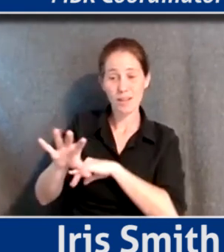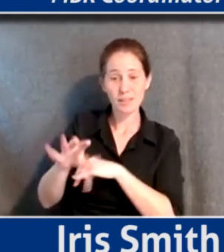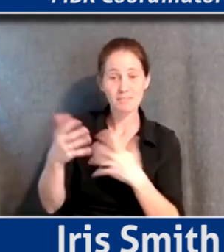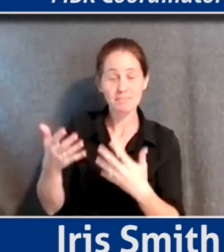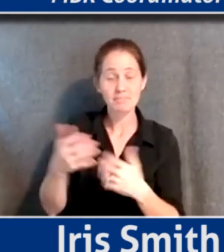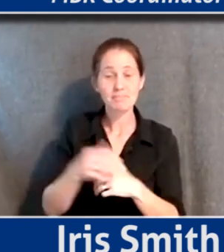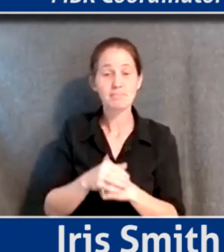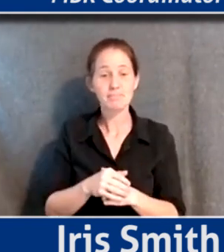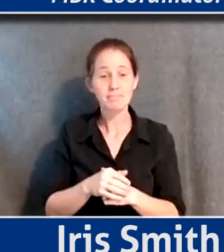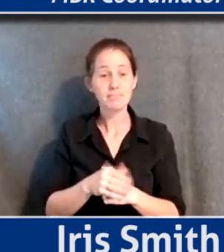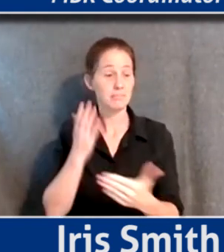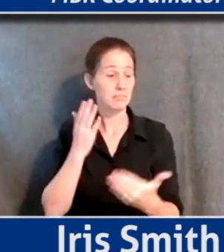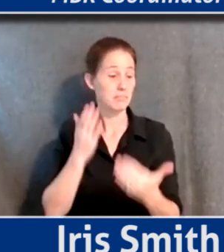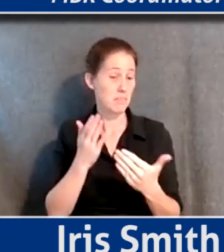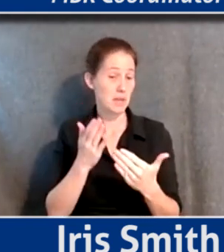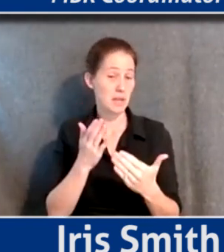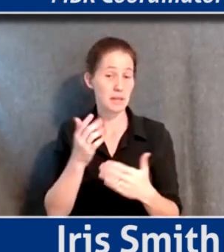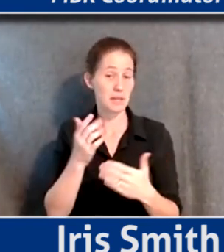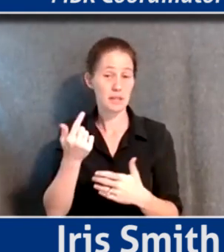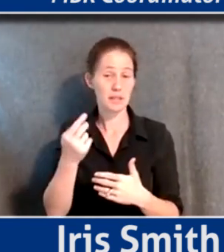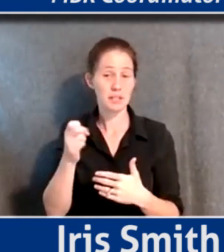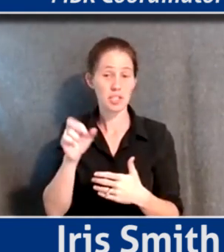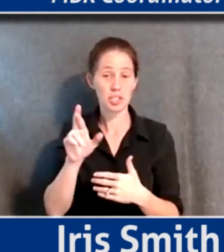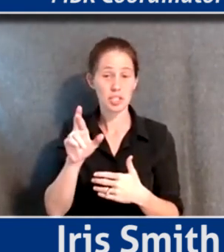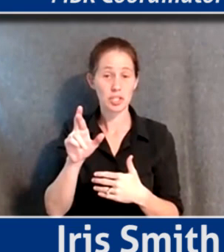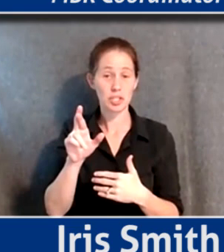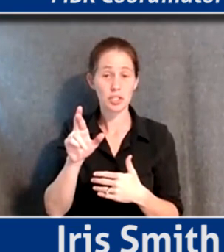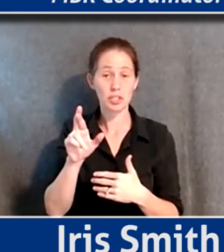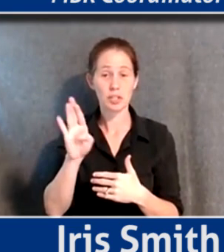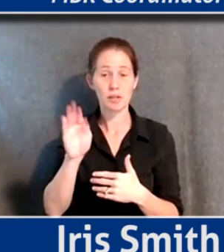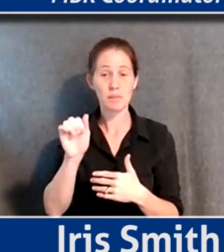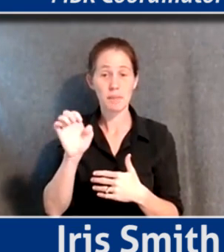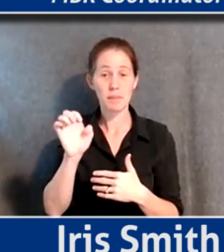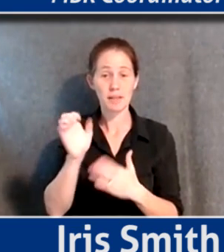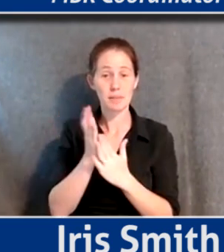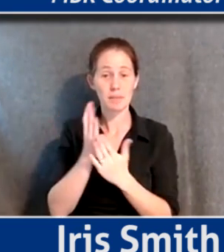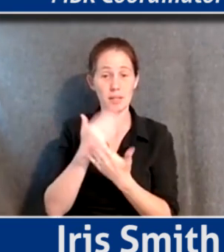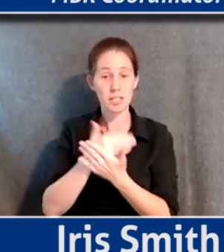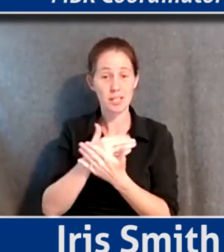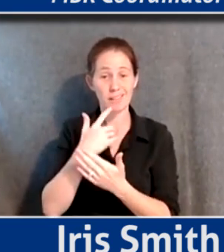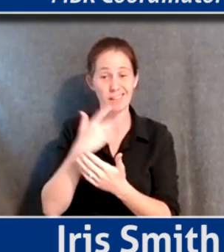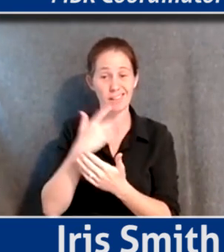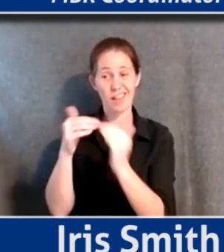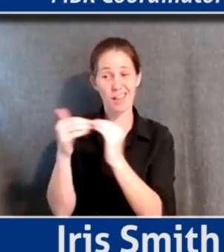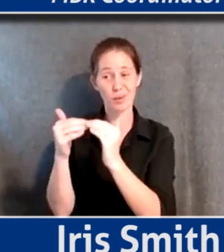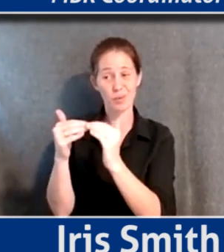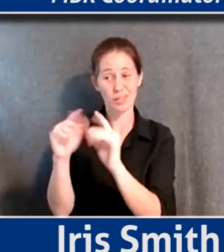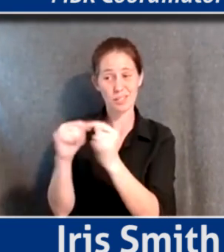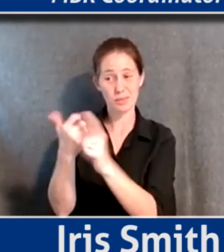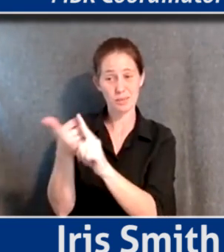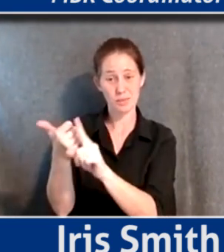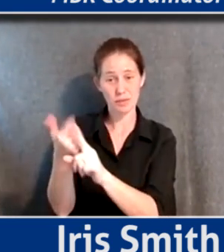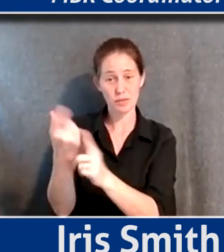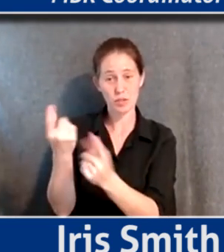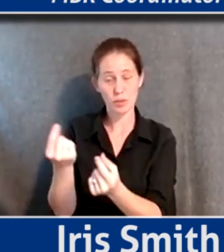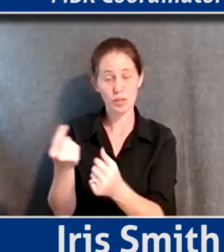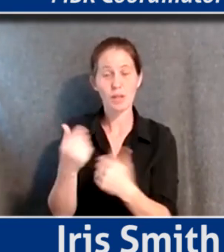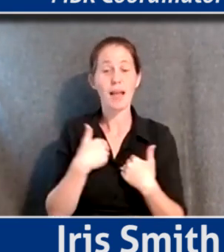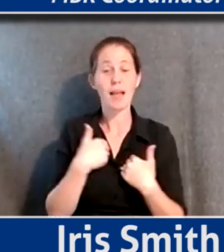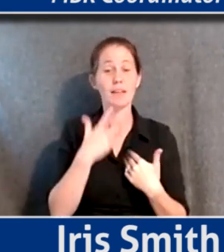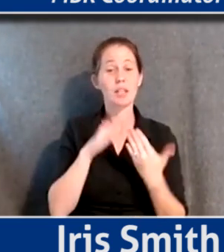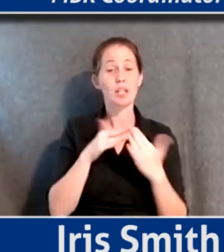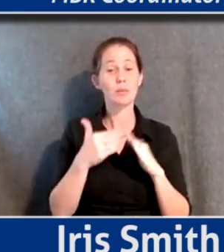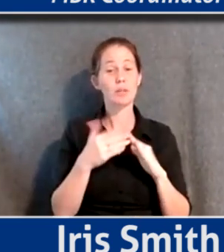looking at gender-based budgeting, for example, that the Gender Equity Commission is doing. And then also having the